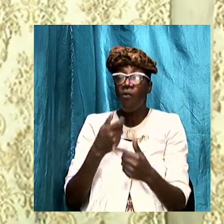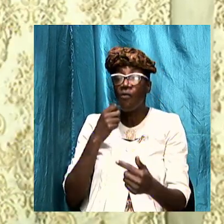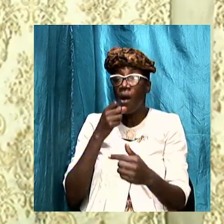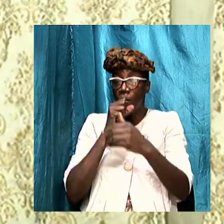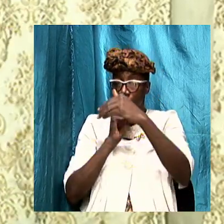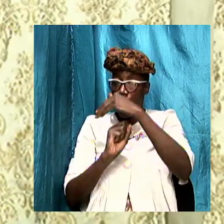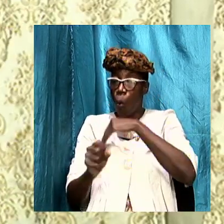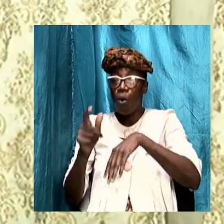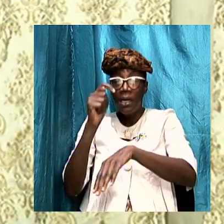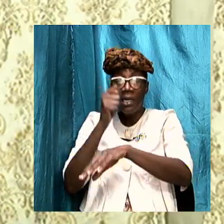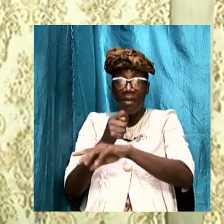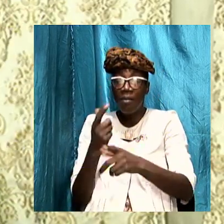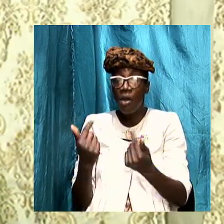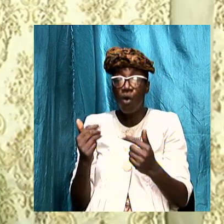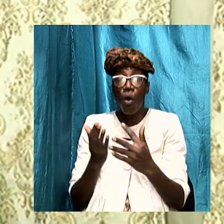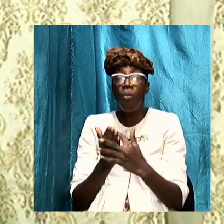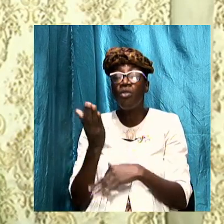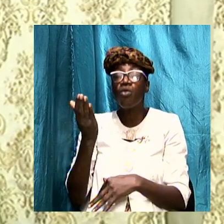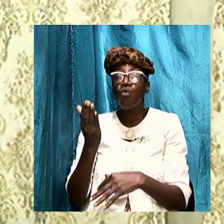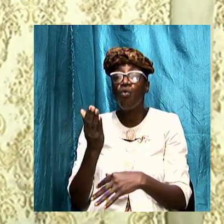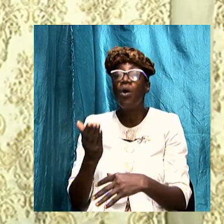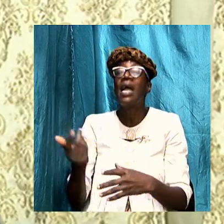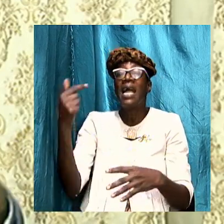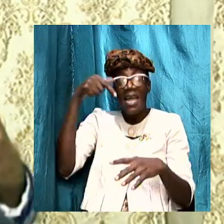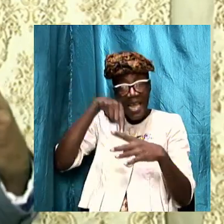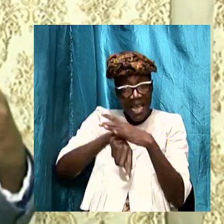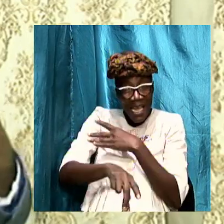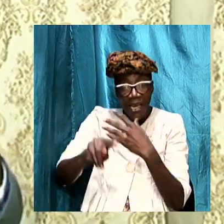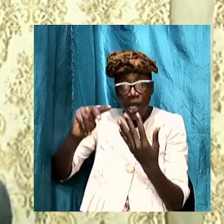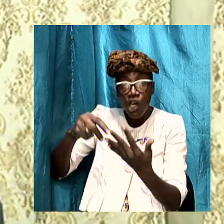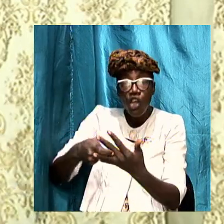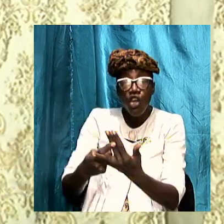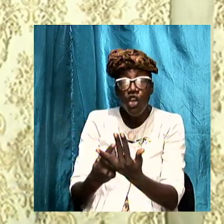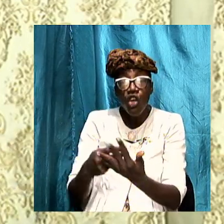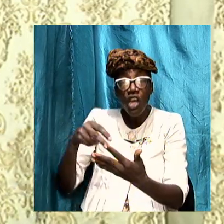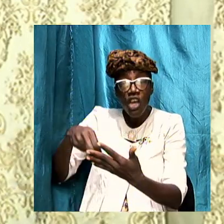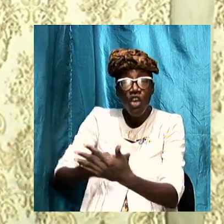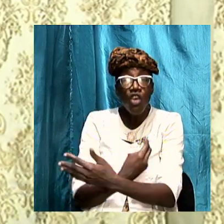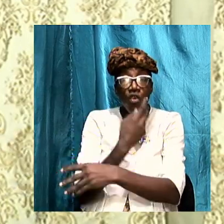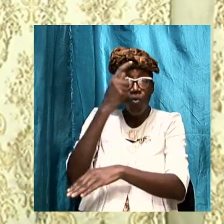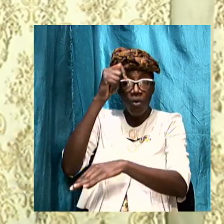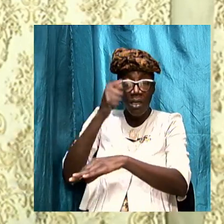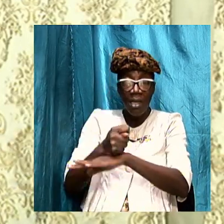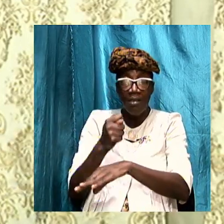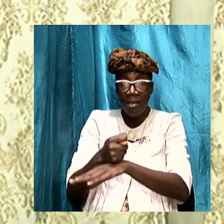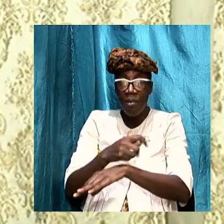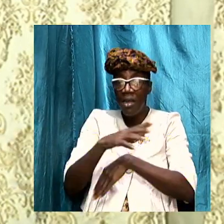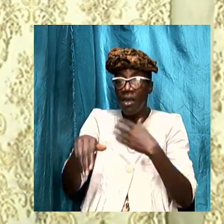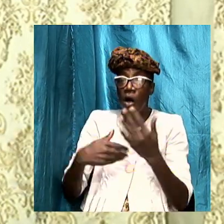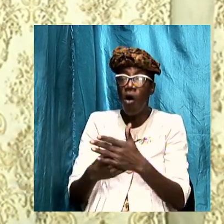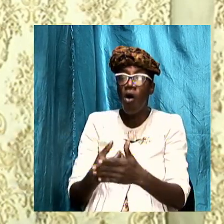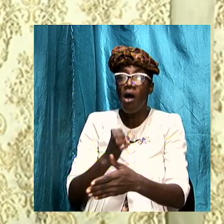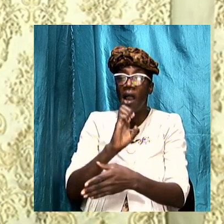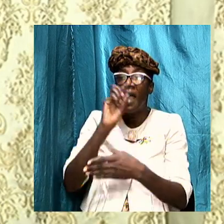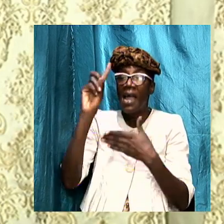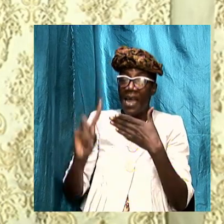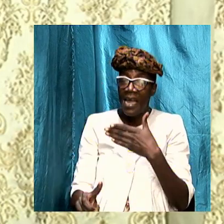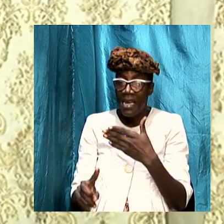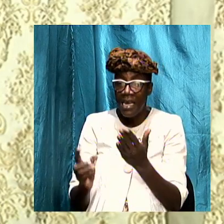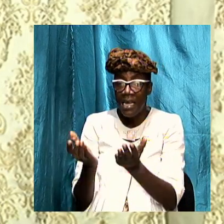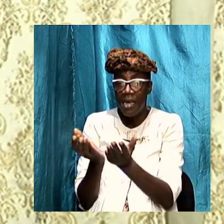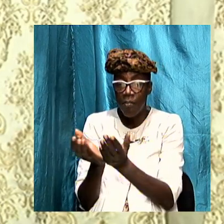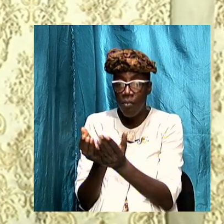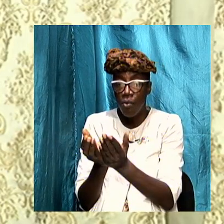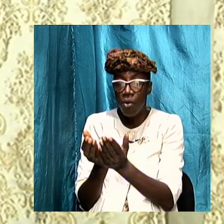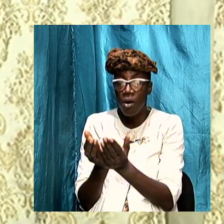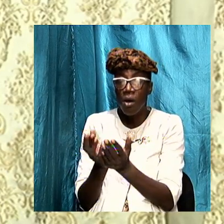coming through over into the New Testament they all culminate in the book of Revelation and